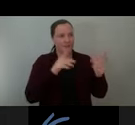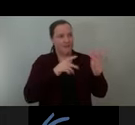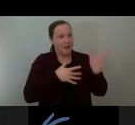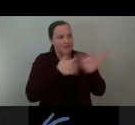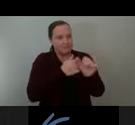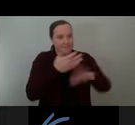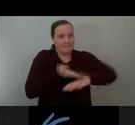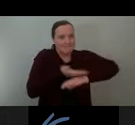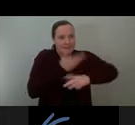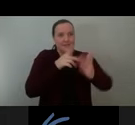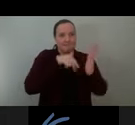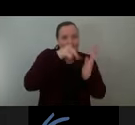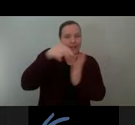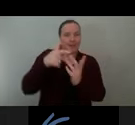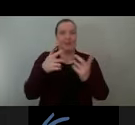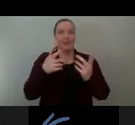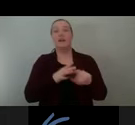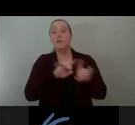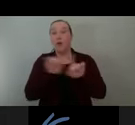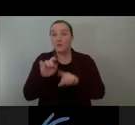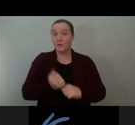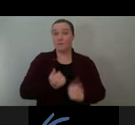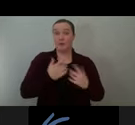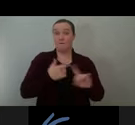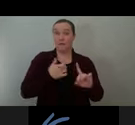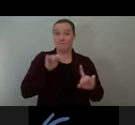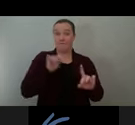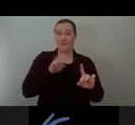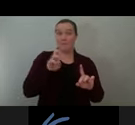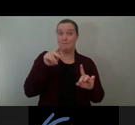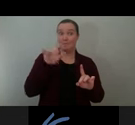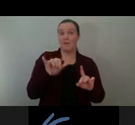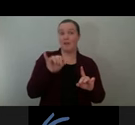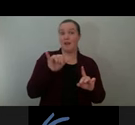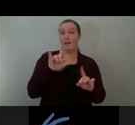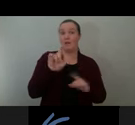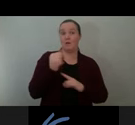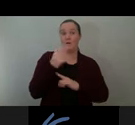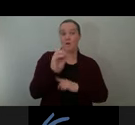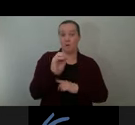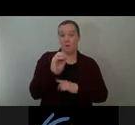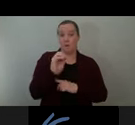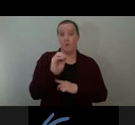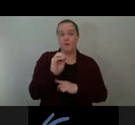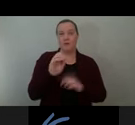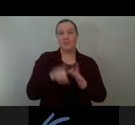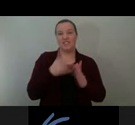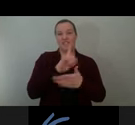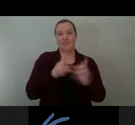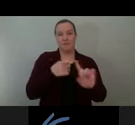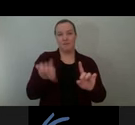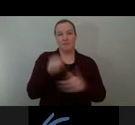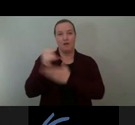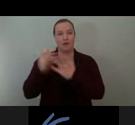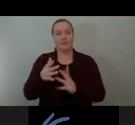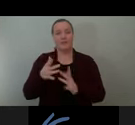also inspired by the existing venture logo as originally created by design Holman. We used the shape of the logo as a launching point